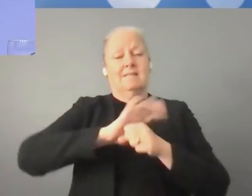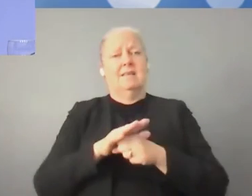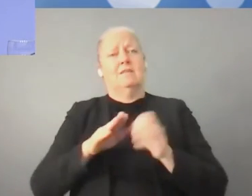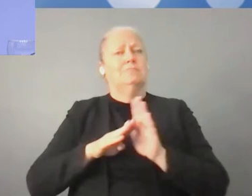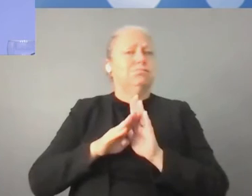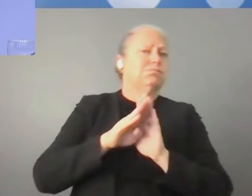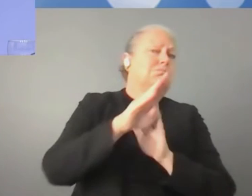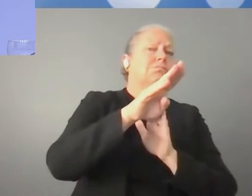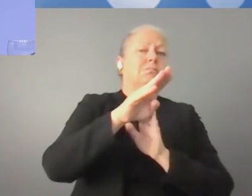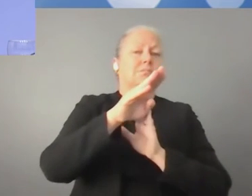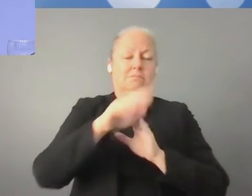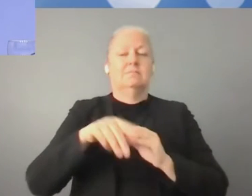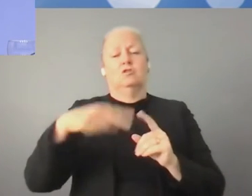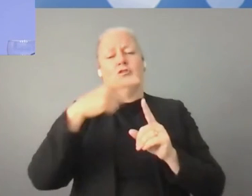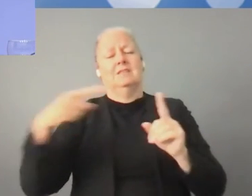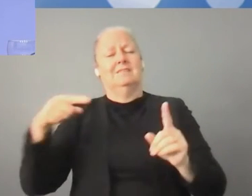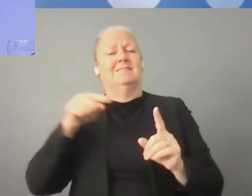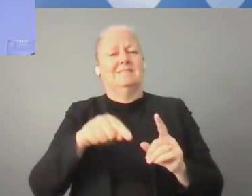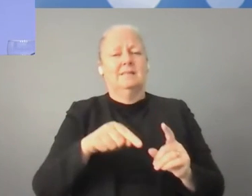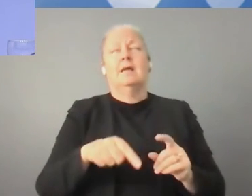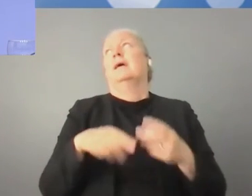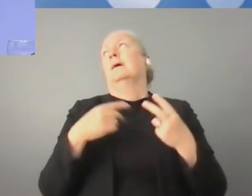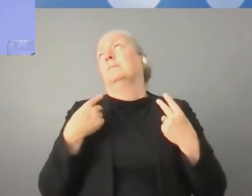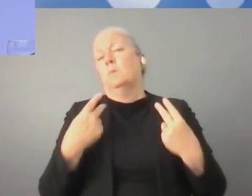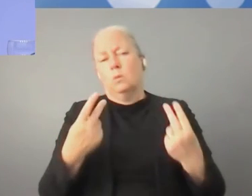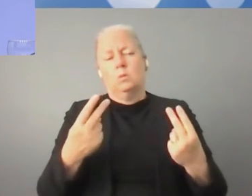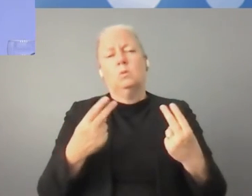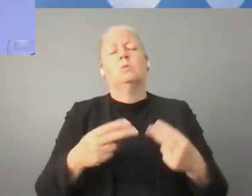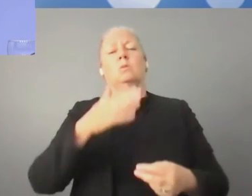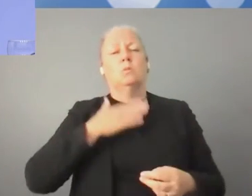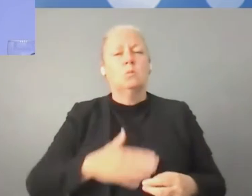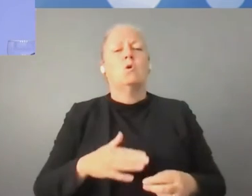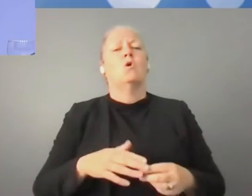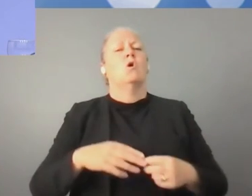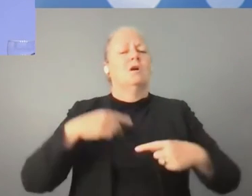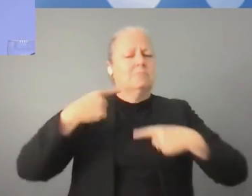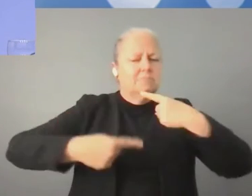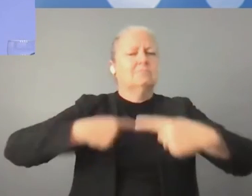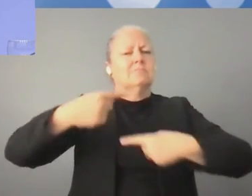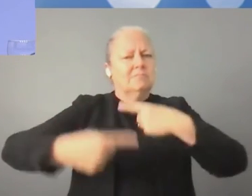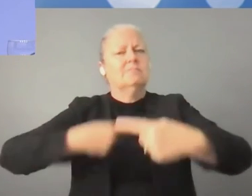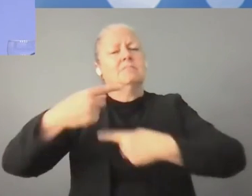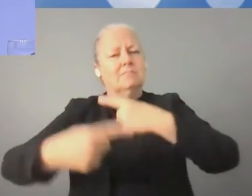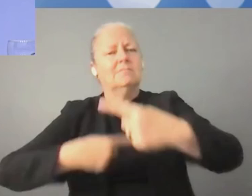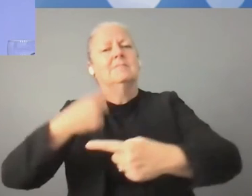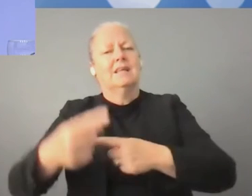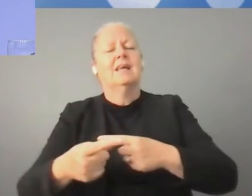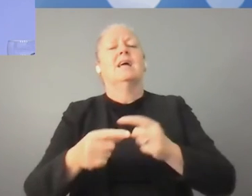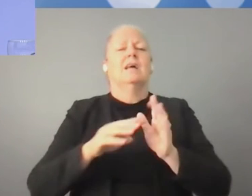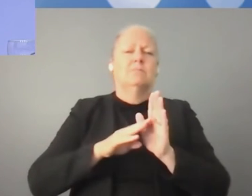is absolutely instrumental to ensure robust and sustainable growth for the decades to come.